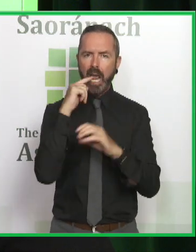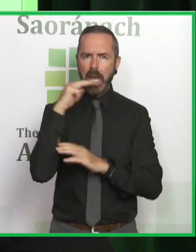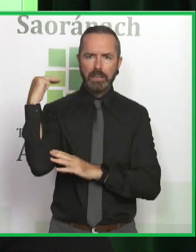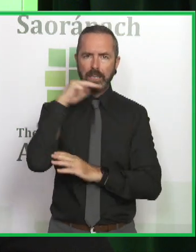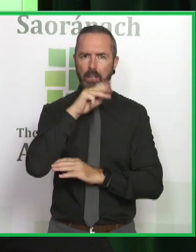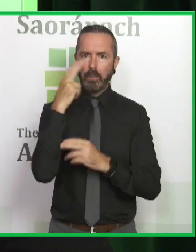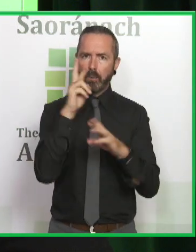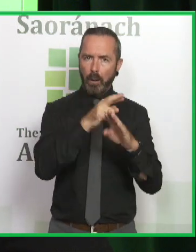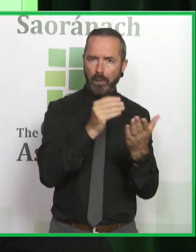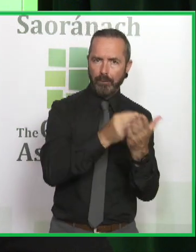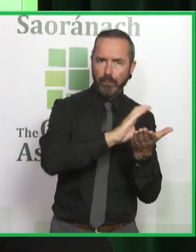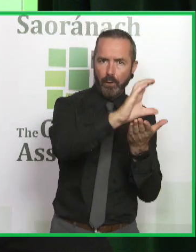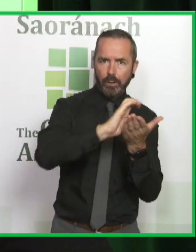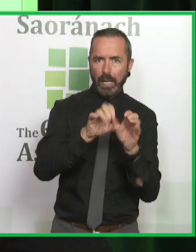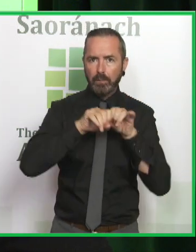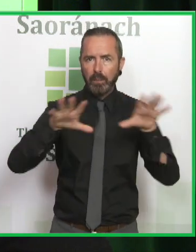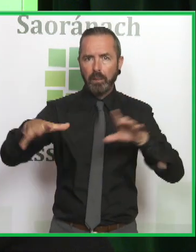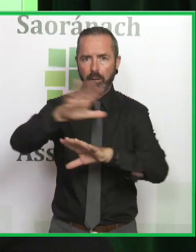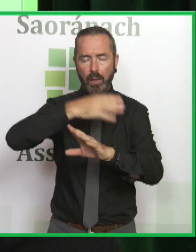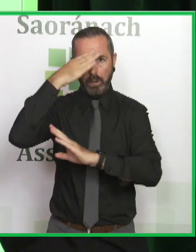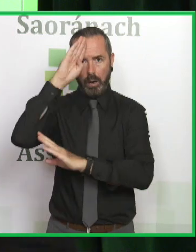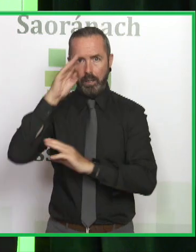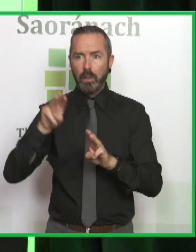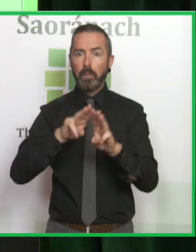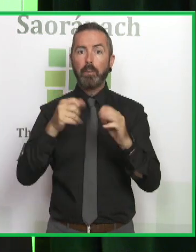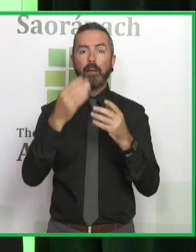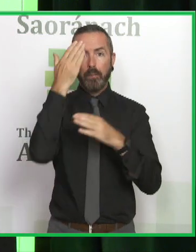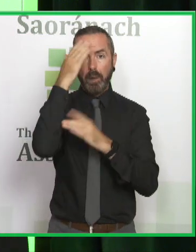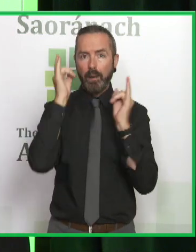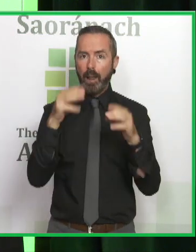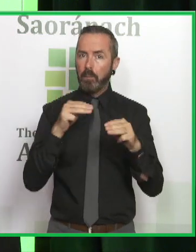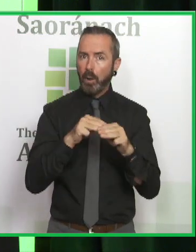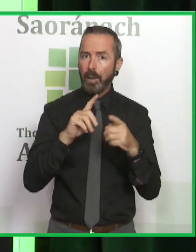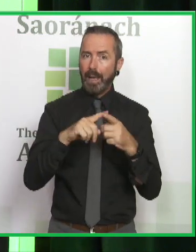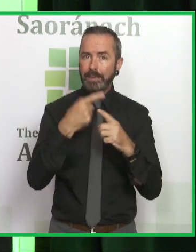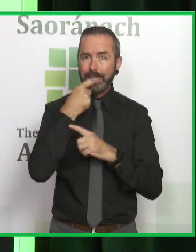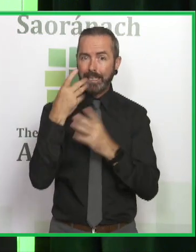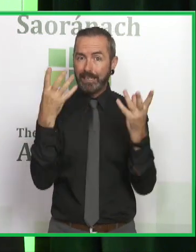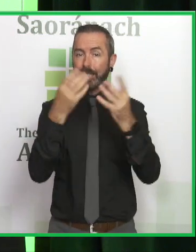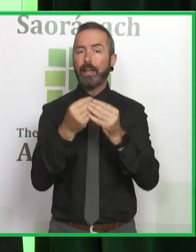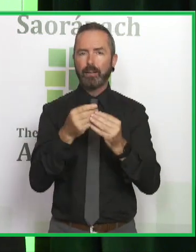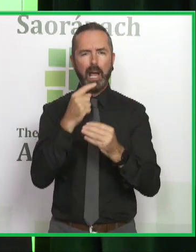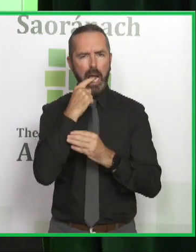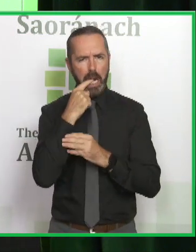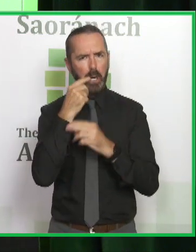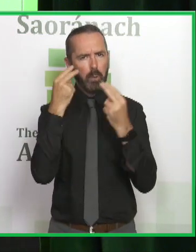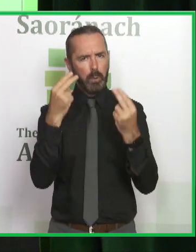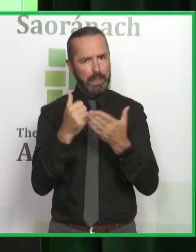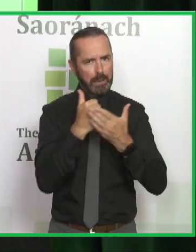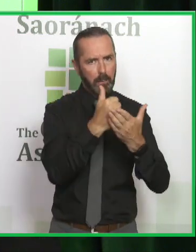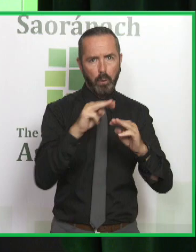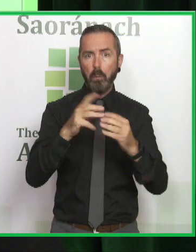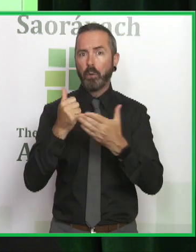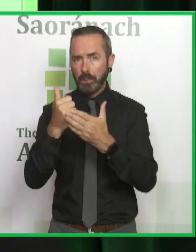properly funded and properly rolled out across the country, where people have mental health problems and addictions together. This is a real significant need, and they need support.